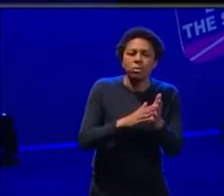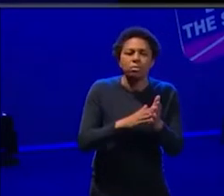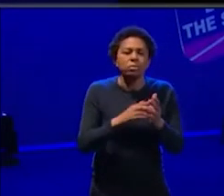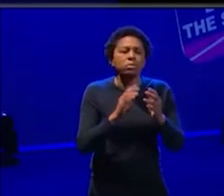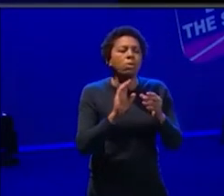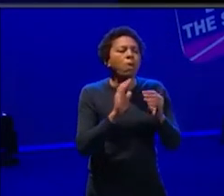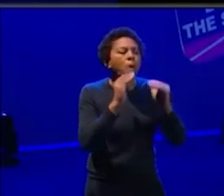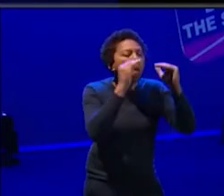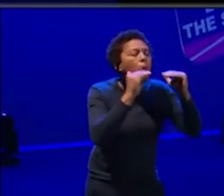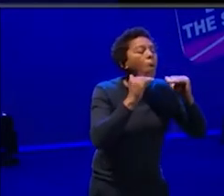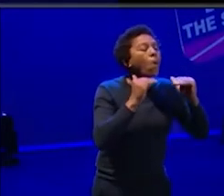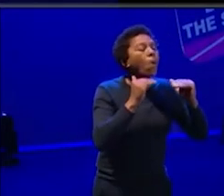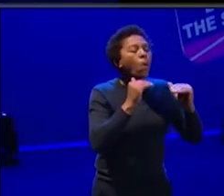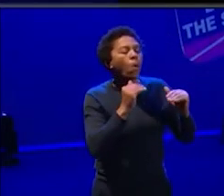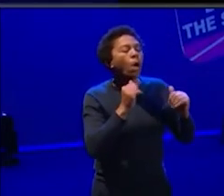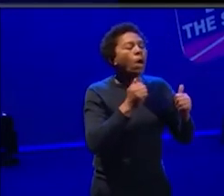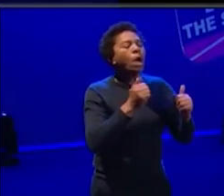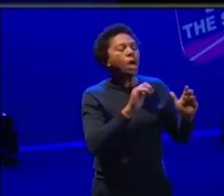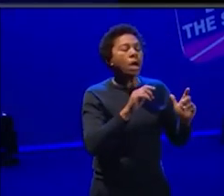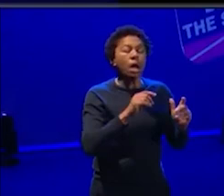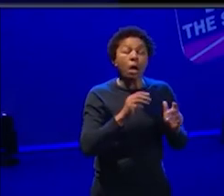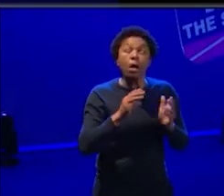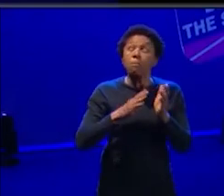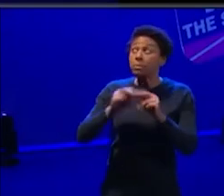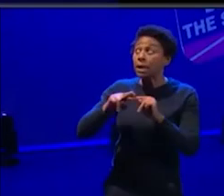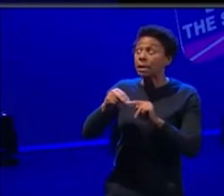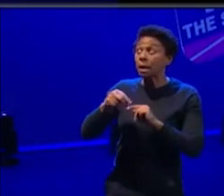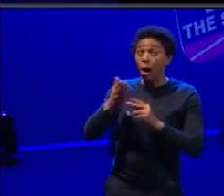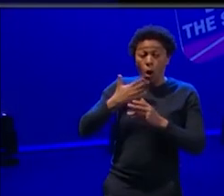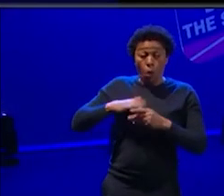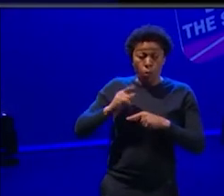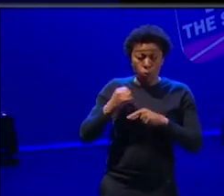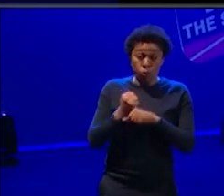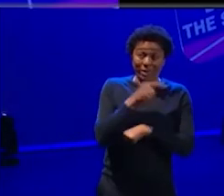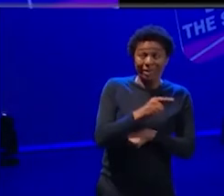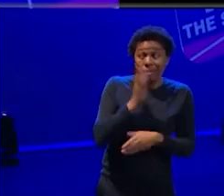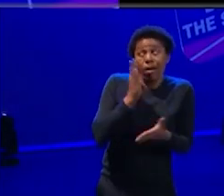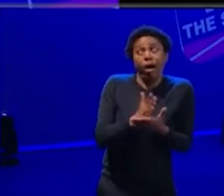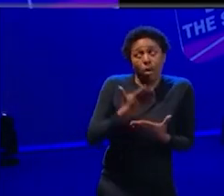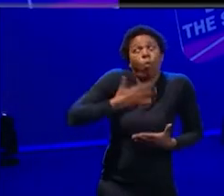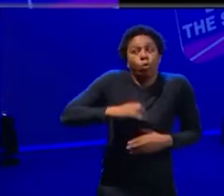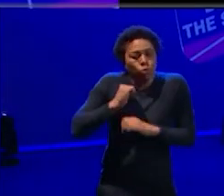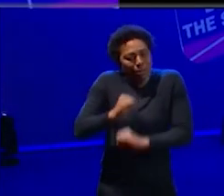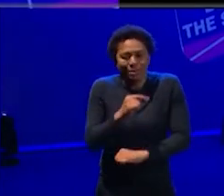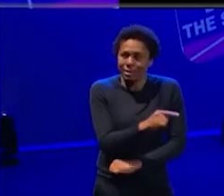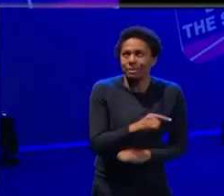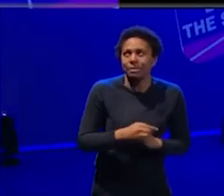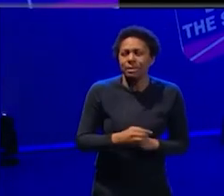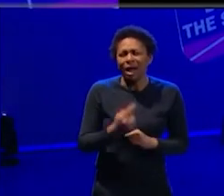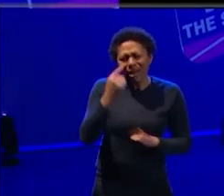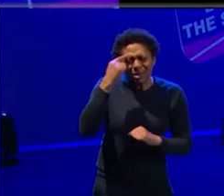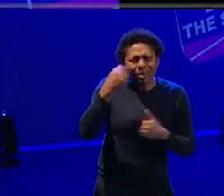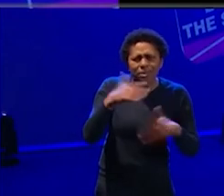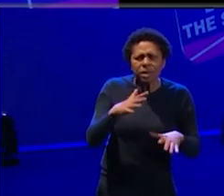see whether or not, okay, actually mum, dad, this is something that I really want to do and I really want to commit to it. Um, we're now in our fifth year